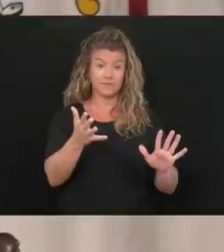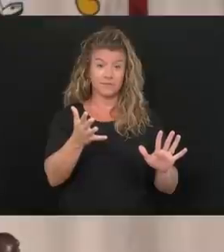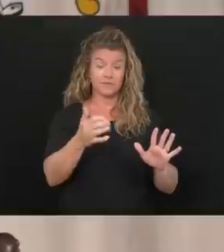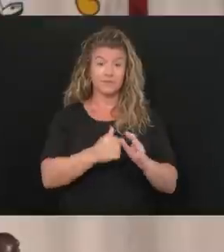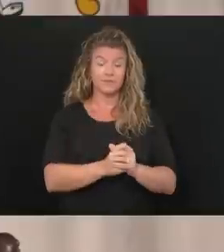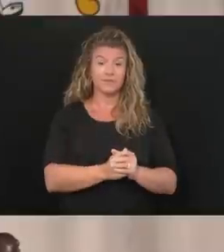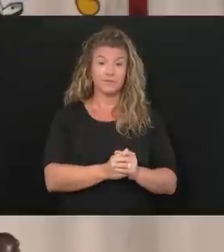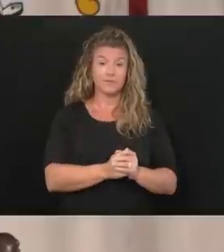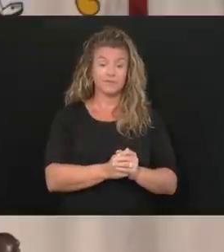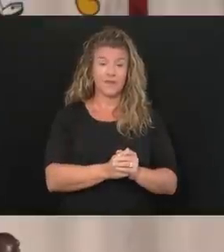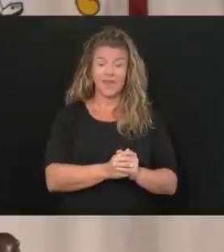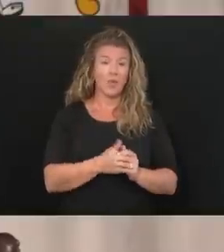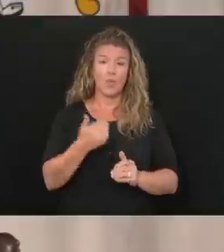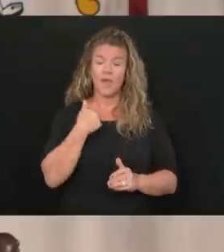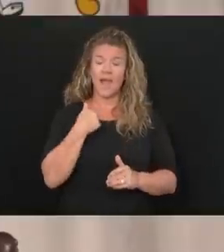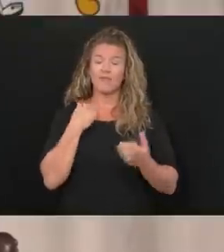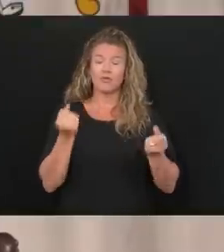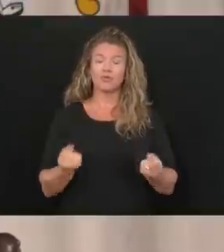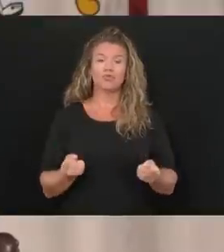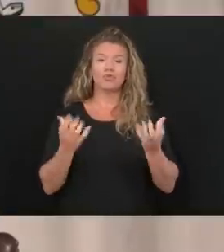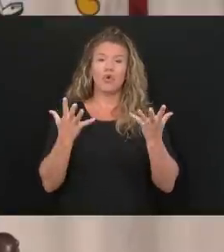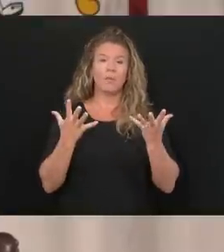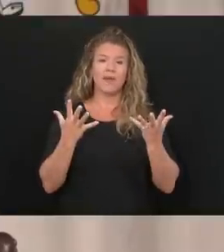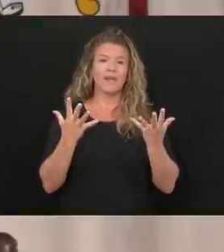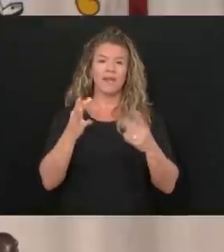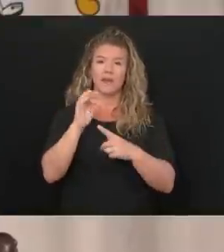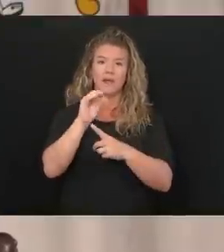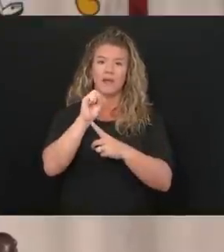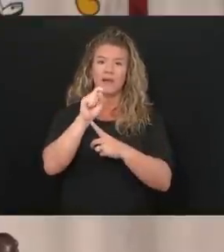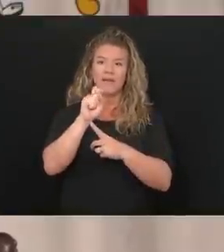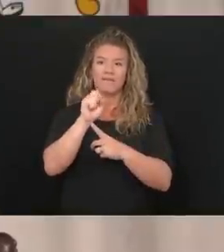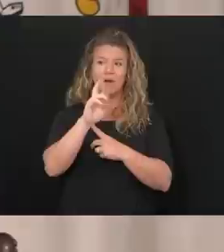we got too many foster kids that need homes.